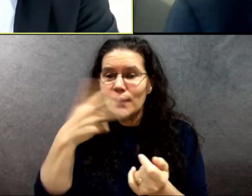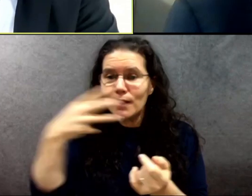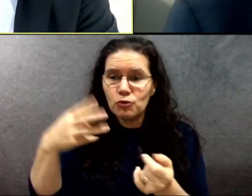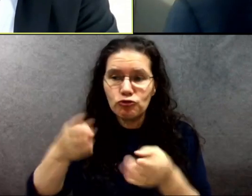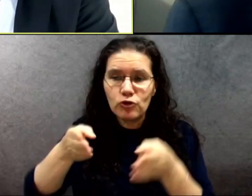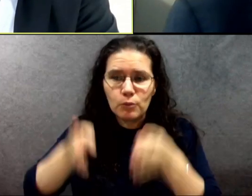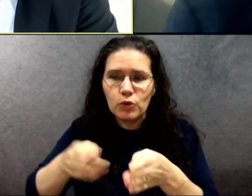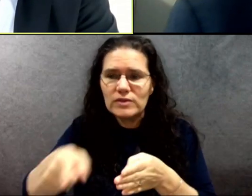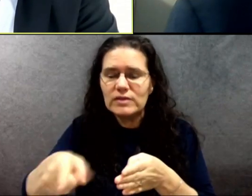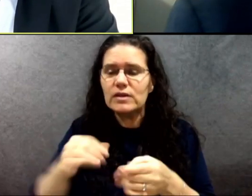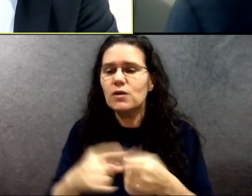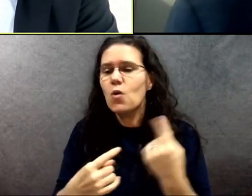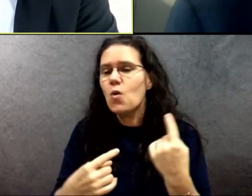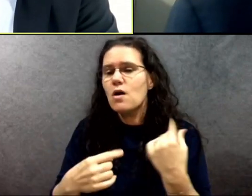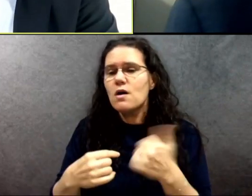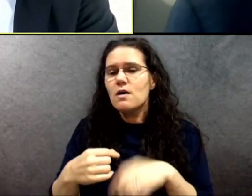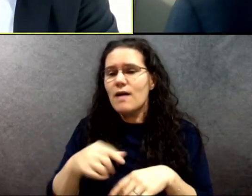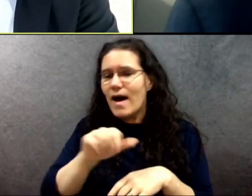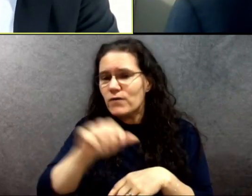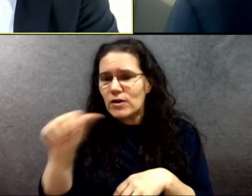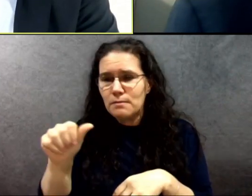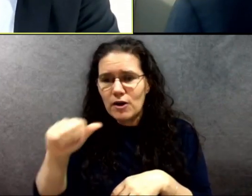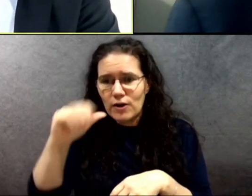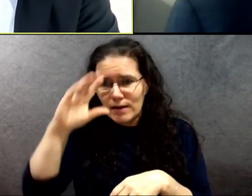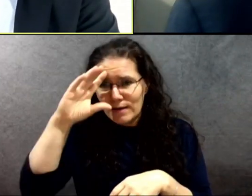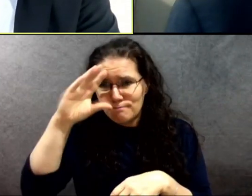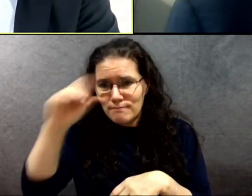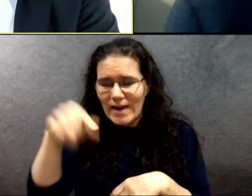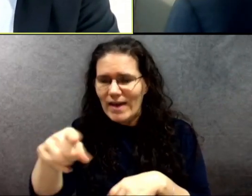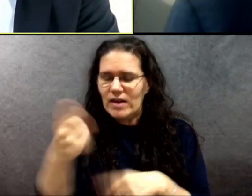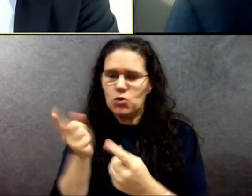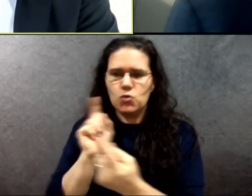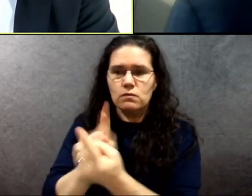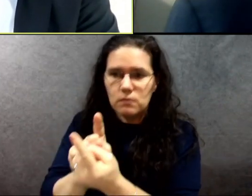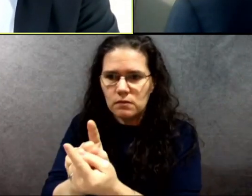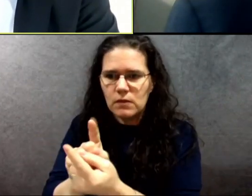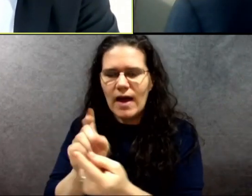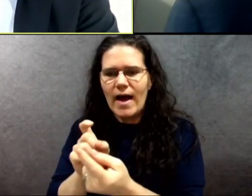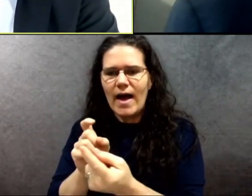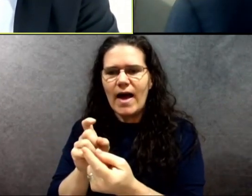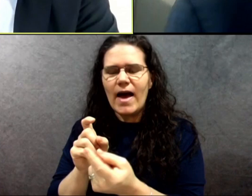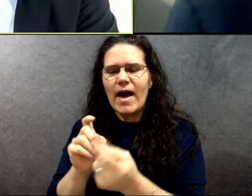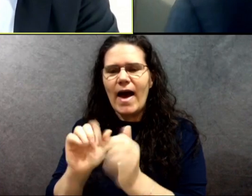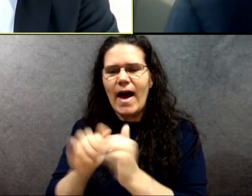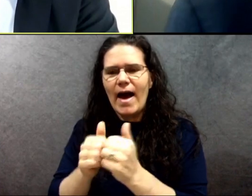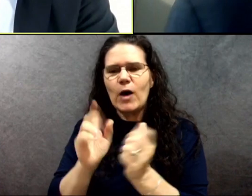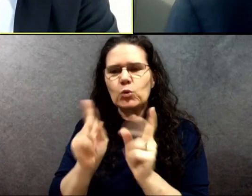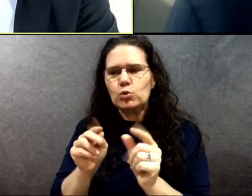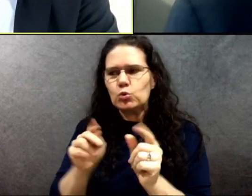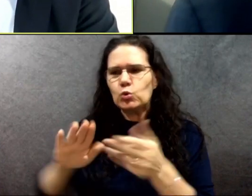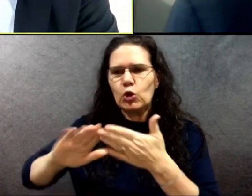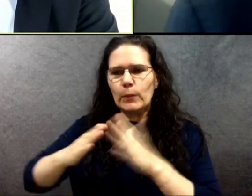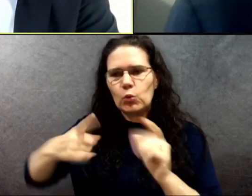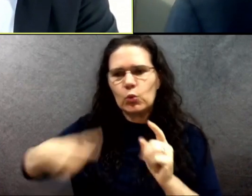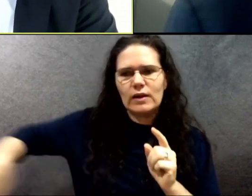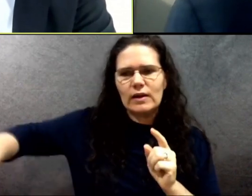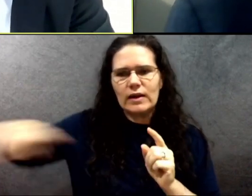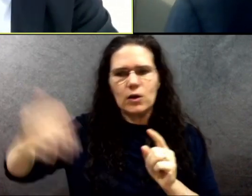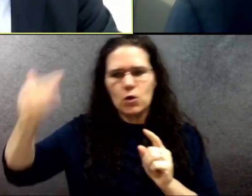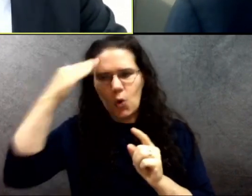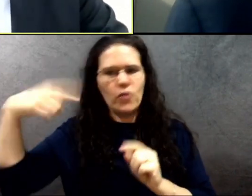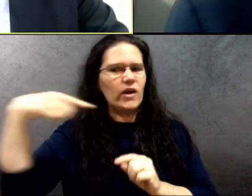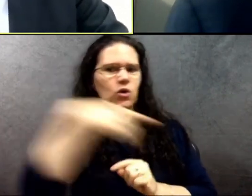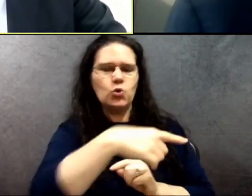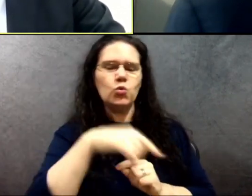or an African-American man, um, how, how should your, uh, fellow residents in Arlington know that you won't act